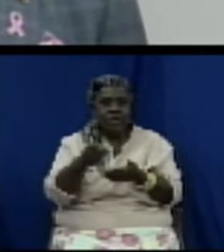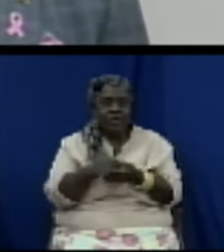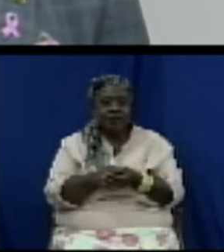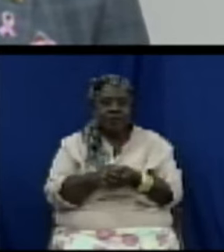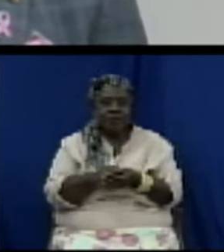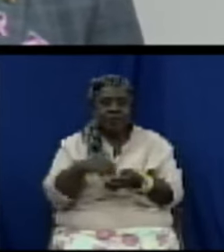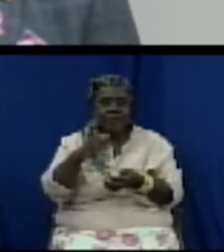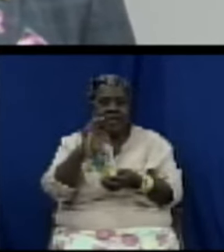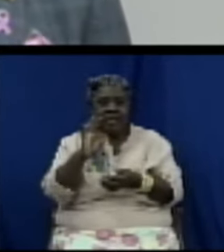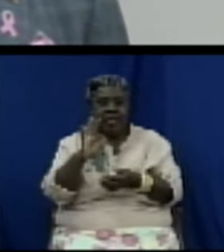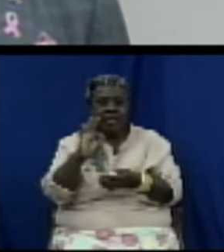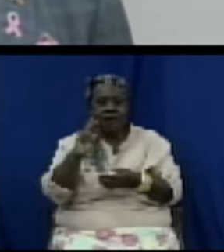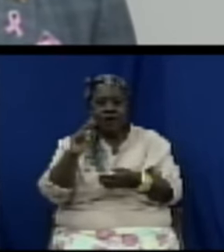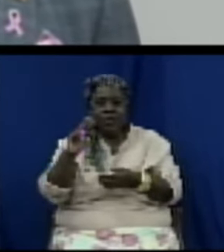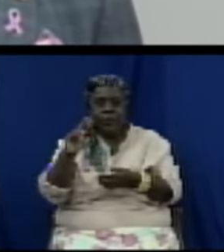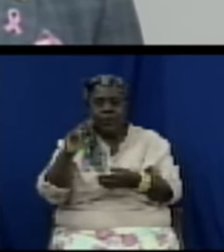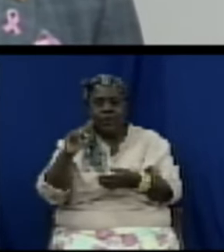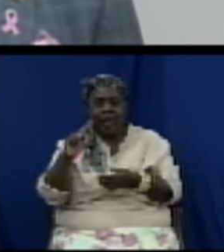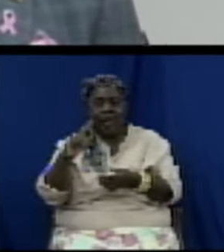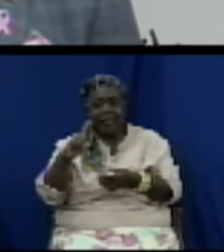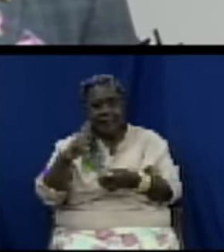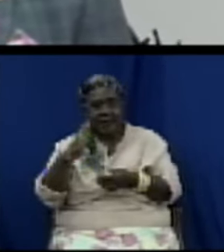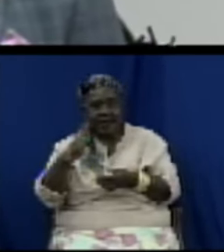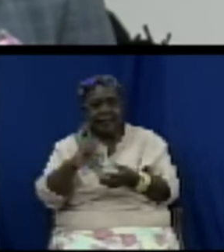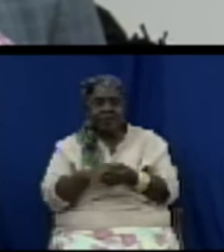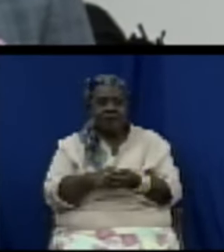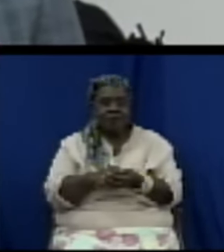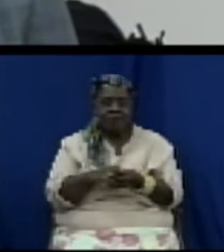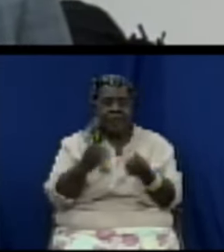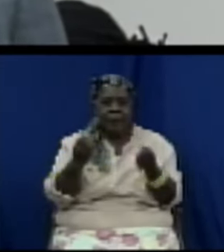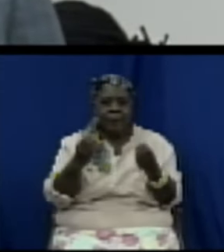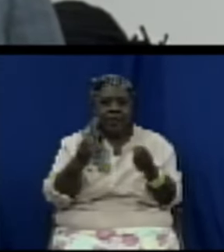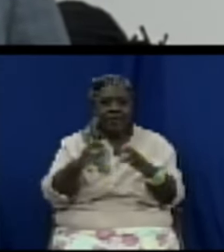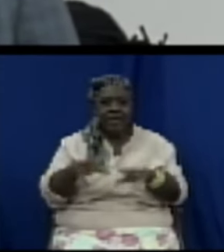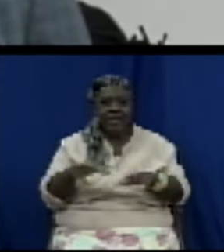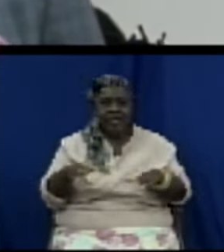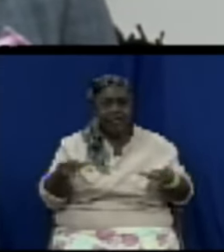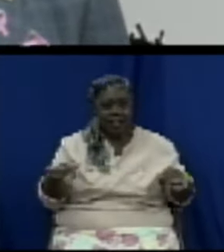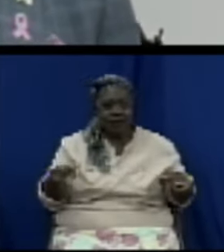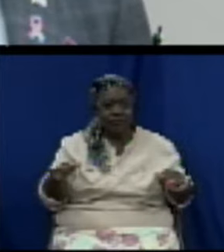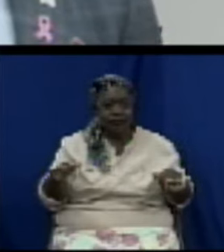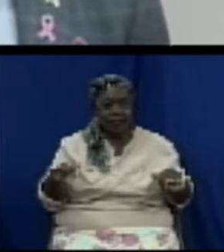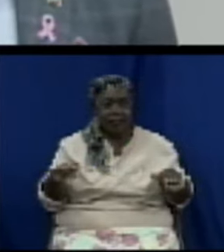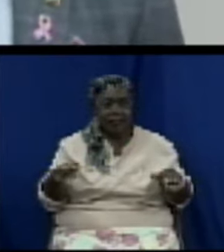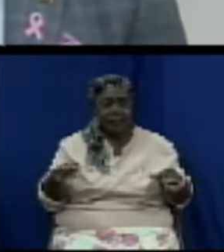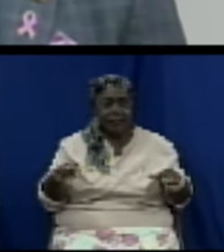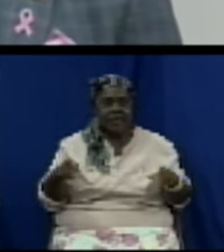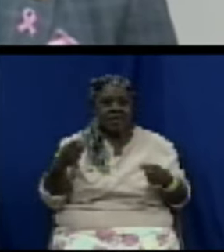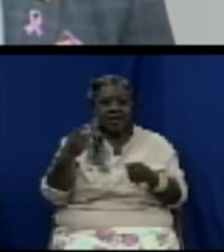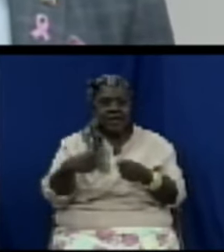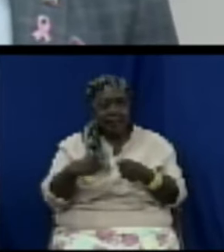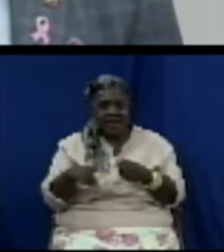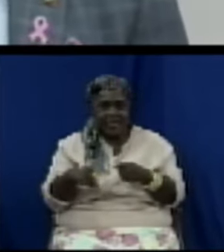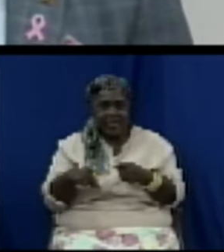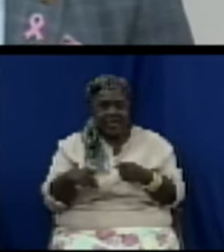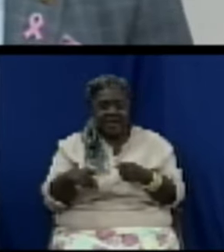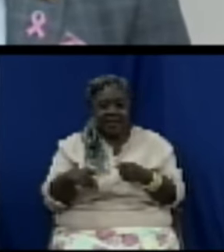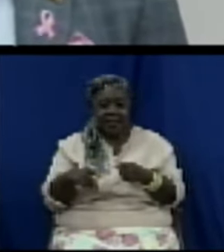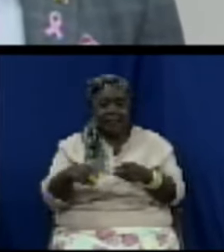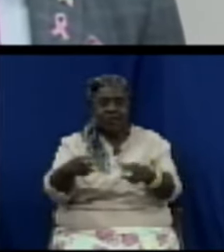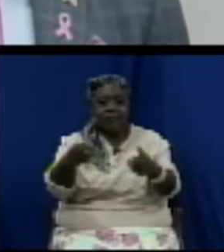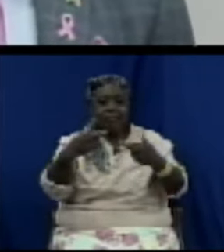need. That will not happen under us. A number of children from across the federation have already benefited and they continue